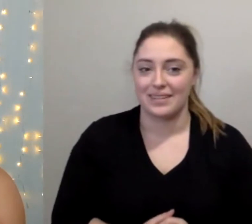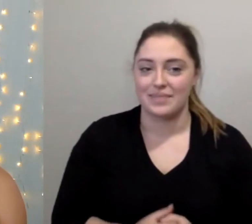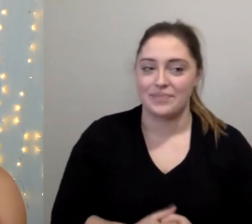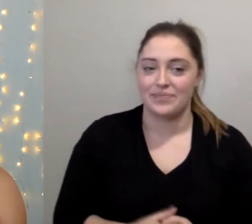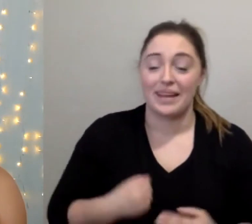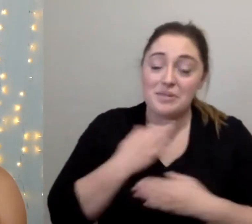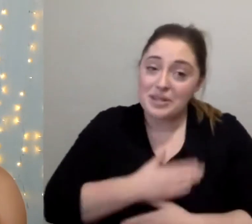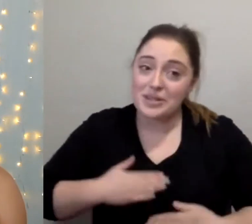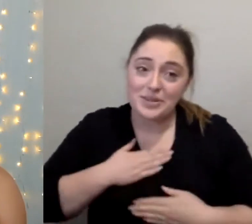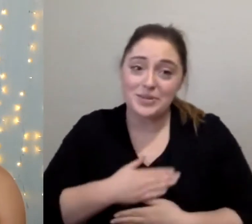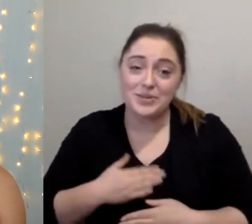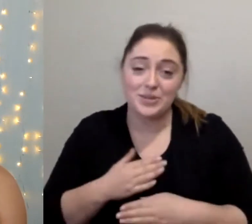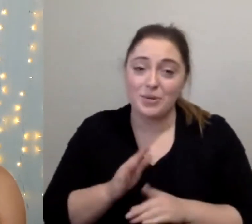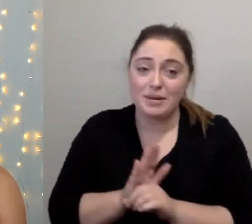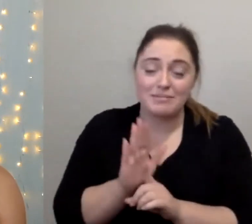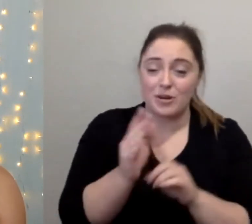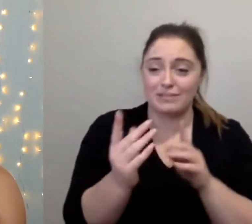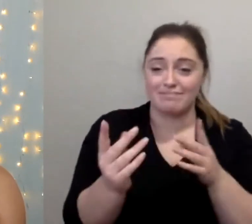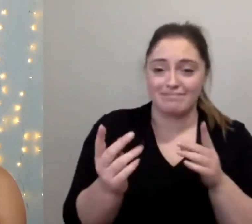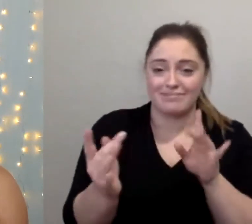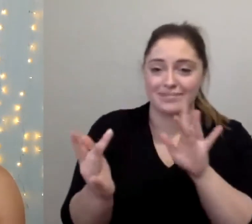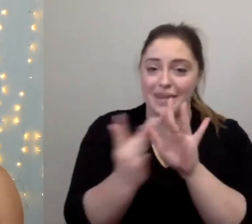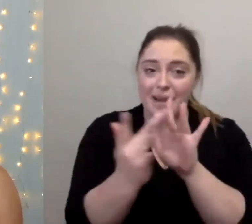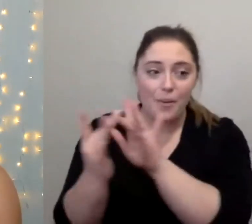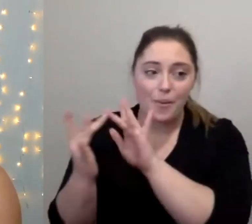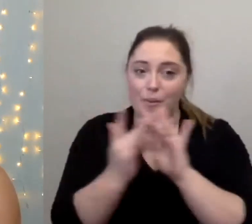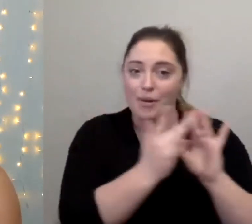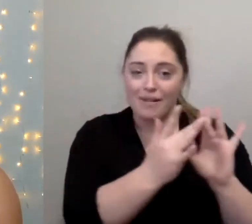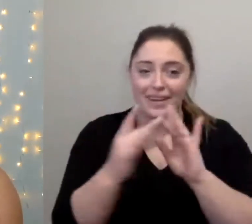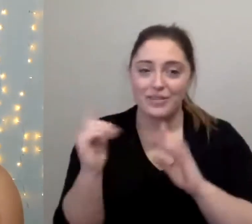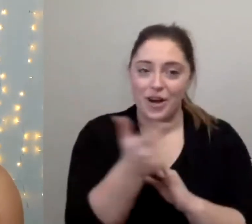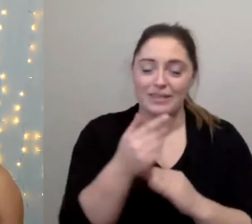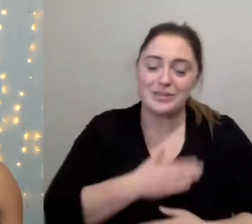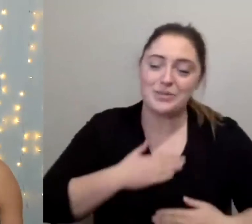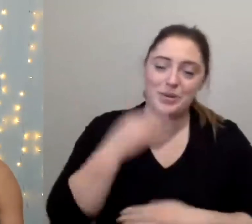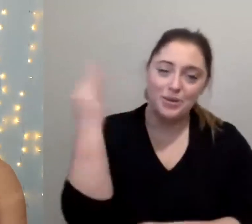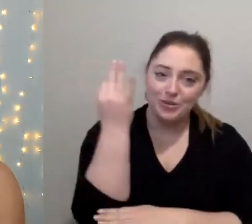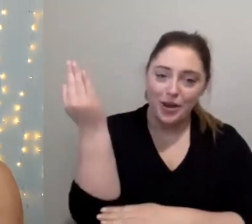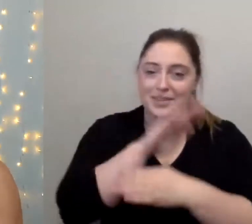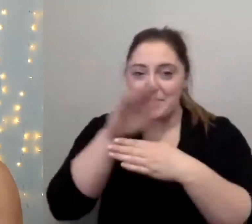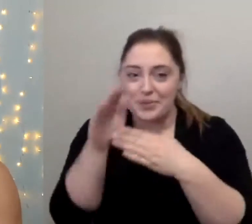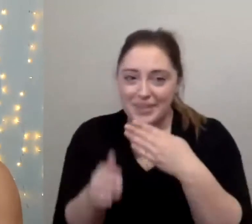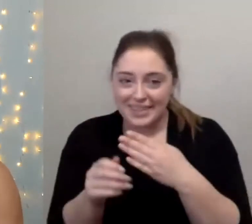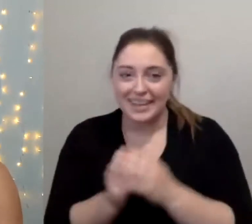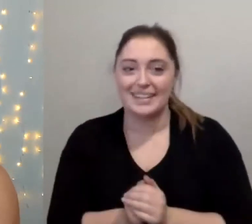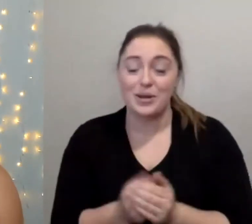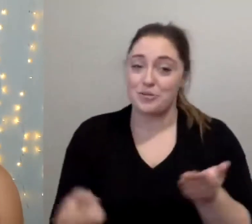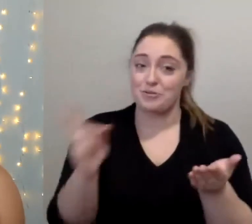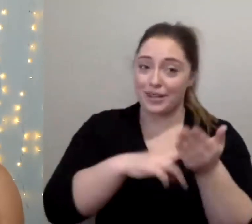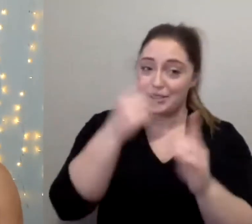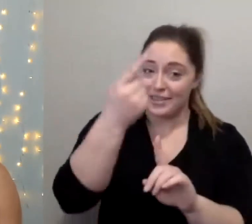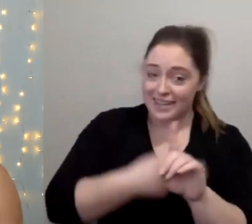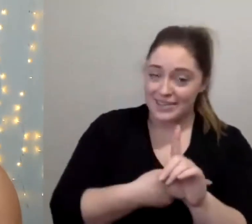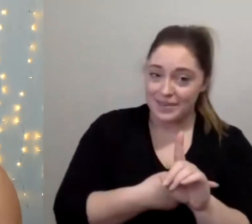enjoy your your networking with everyone and enjoy your friday enjoy your weekend register for next month and we look